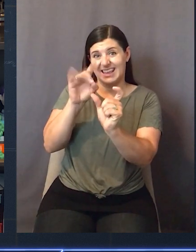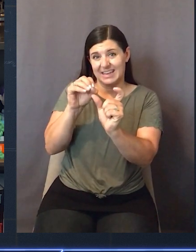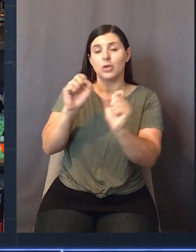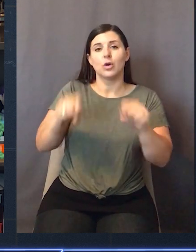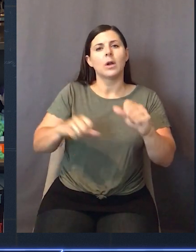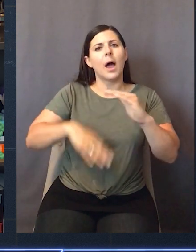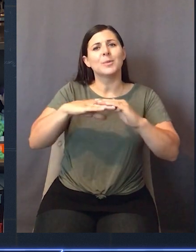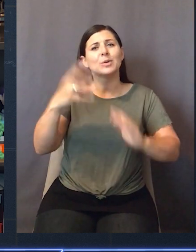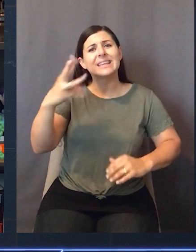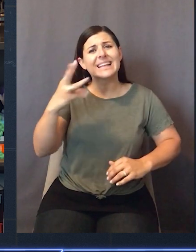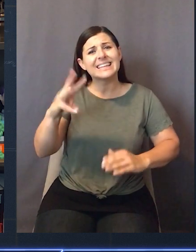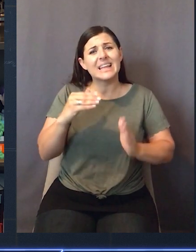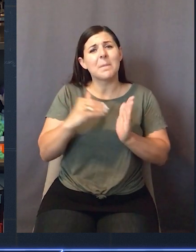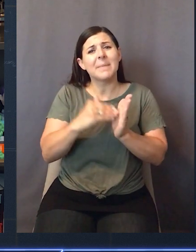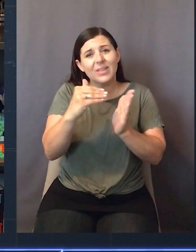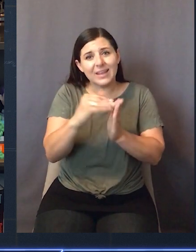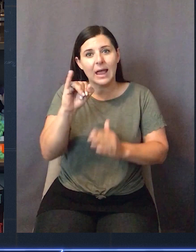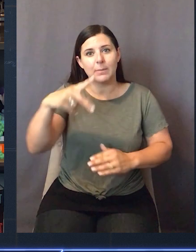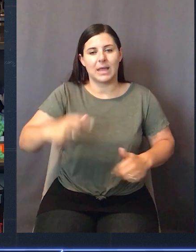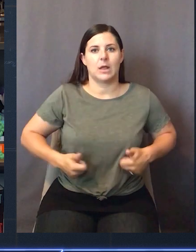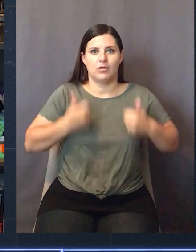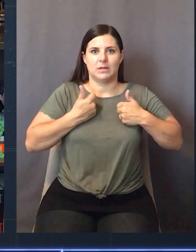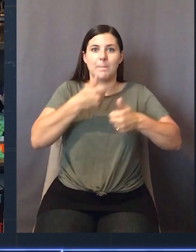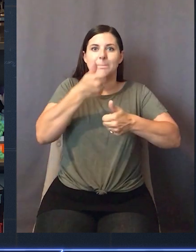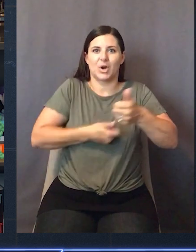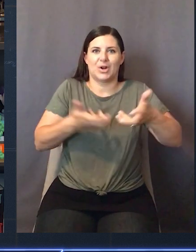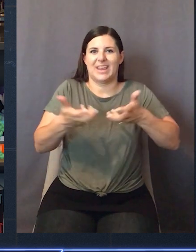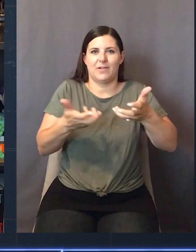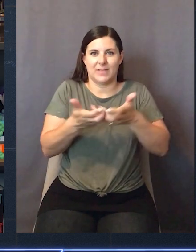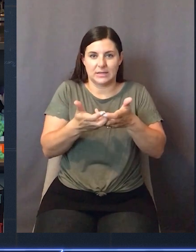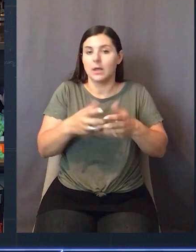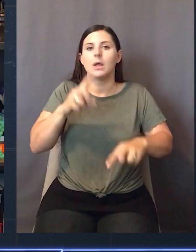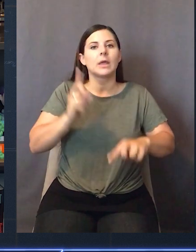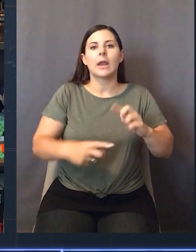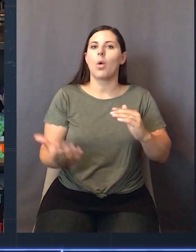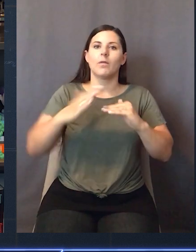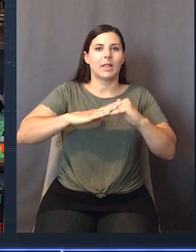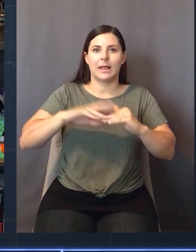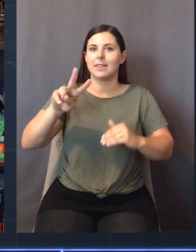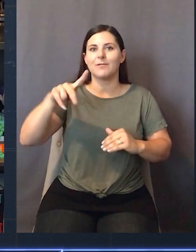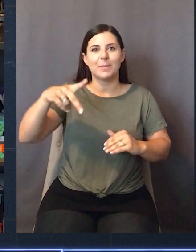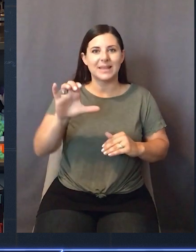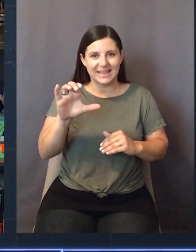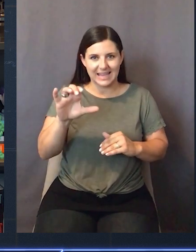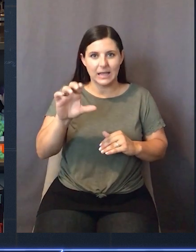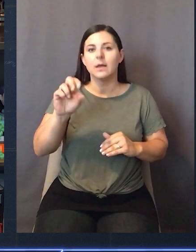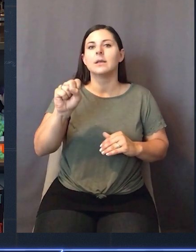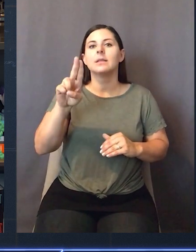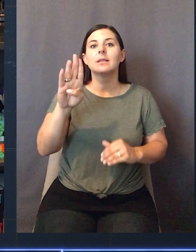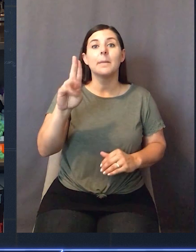theoretically have up to 16 million IP addresses per interface. The prefixes cannot overlap within a VPC subnet,